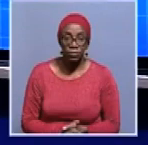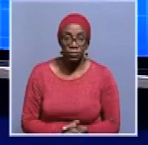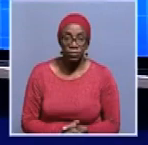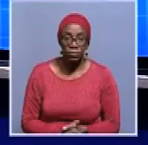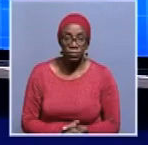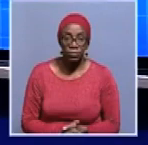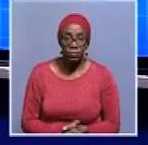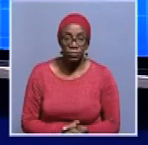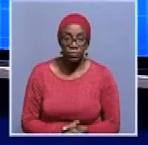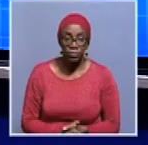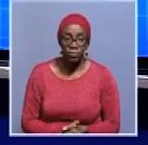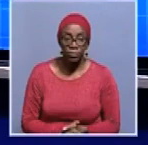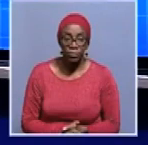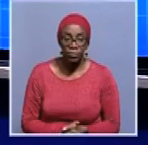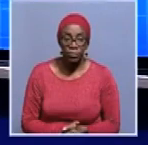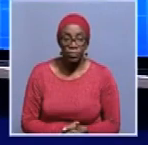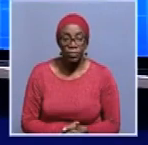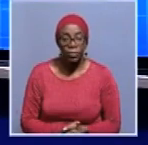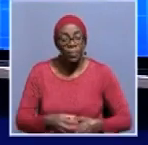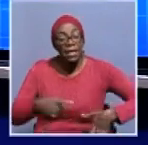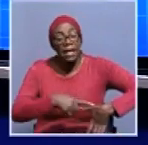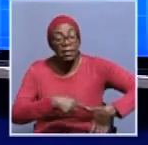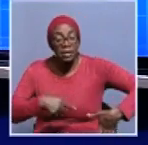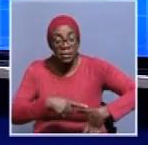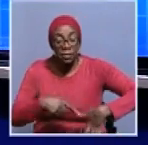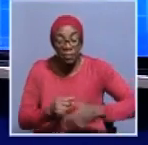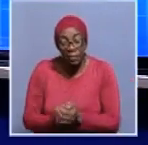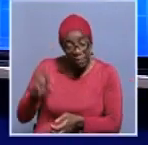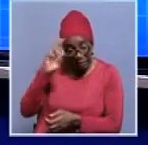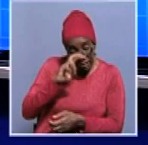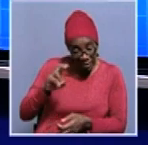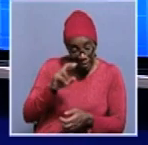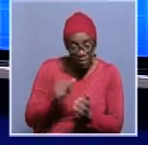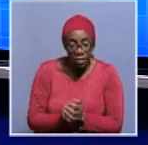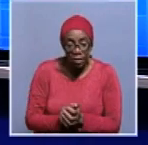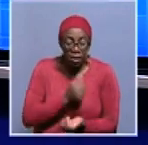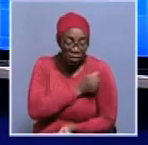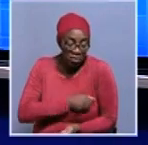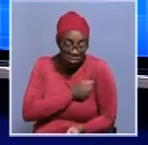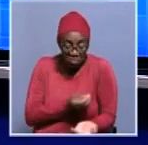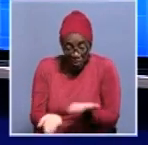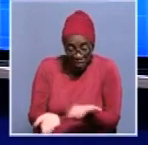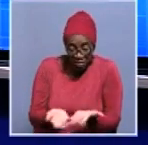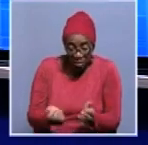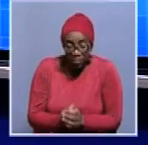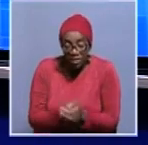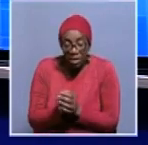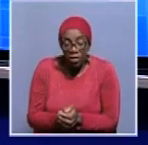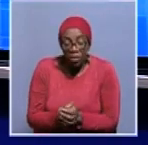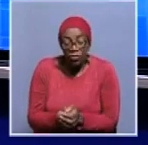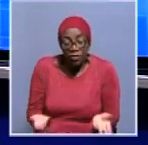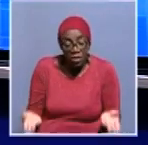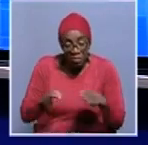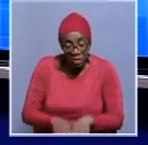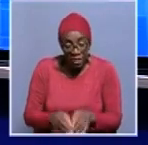is a region where memorial service of shindo brothers and their mother will soon be underway in katima mulilo now to give us more details we are now